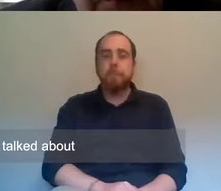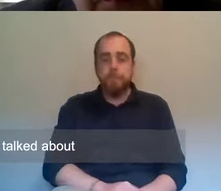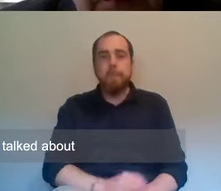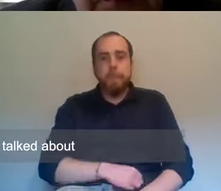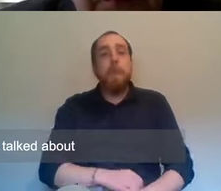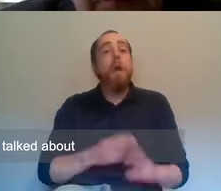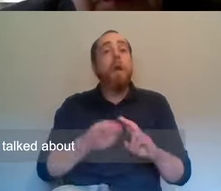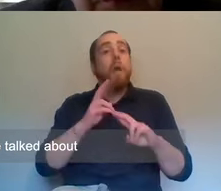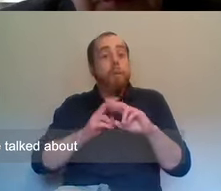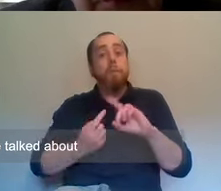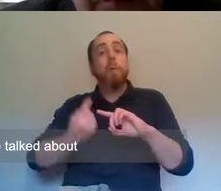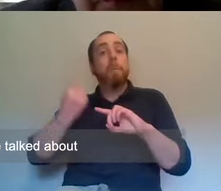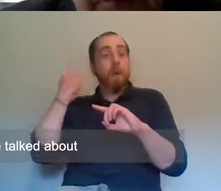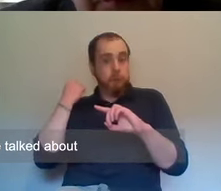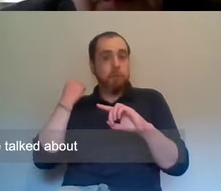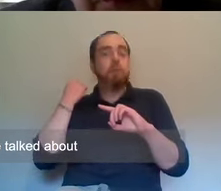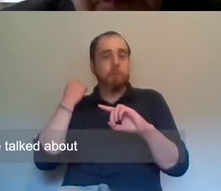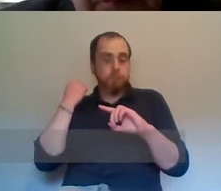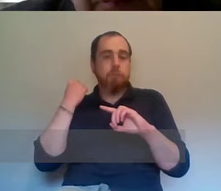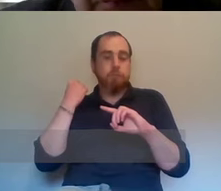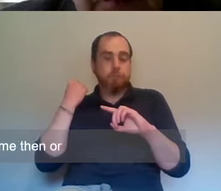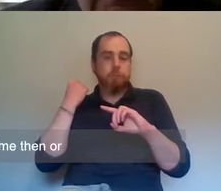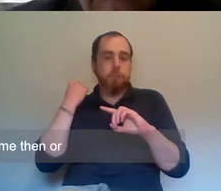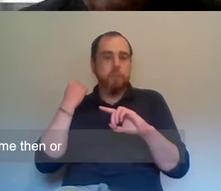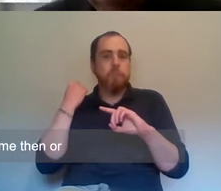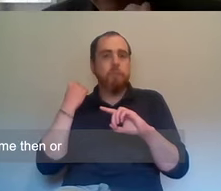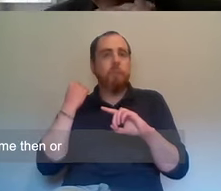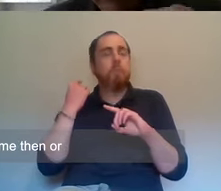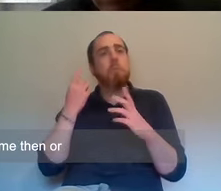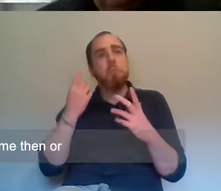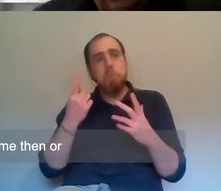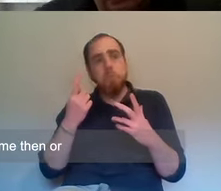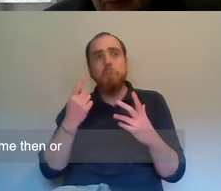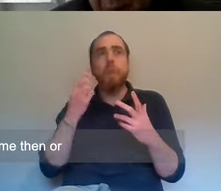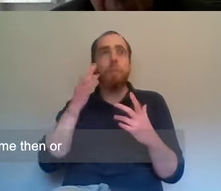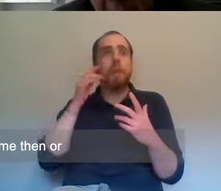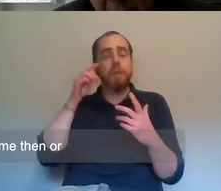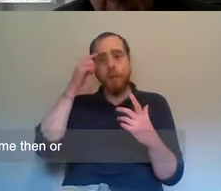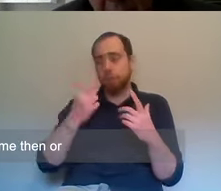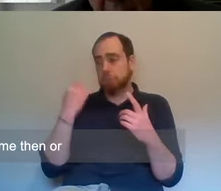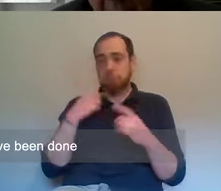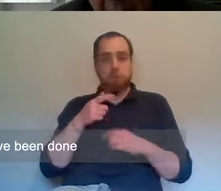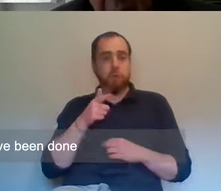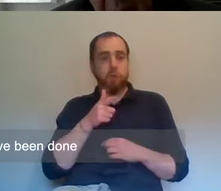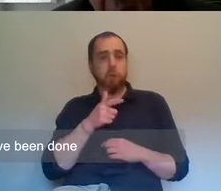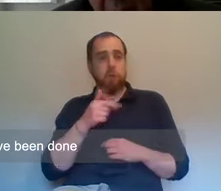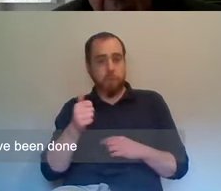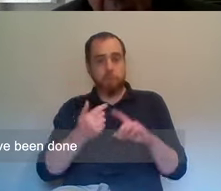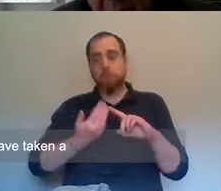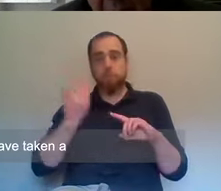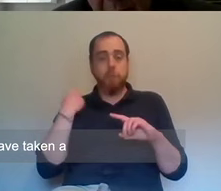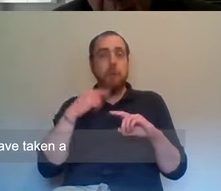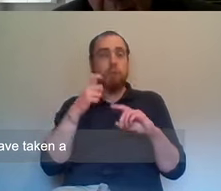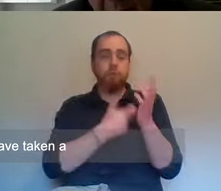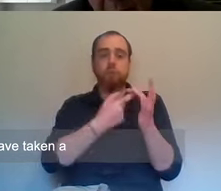talked about shipyard expulsions, we've talked about his approach. Was it of its time then? Or, you know, could things have been done differently? Could